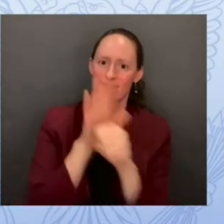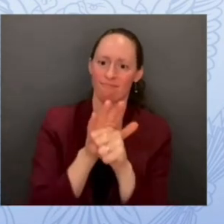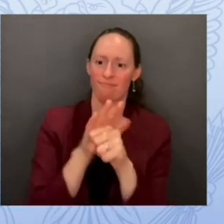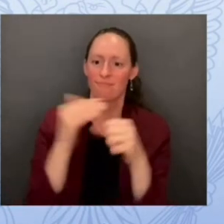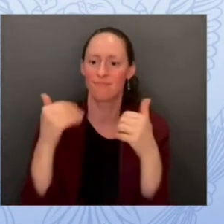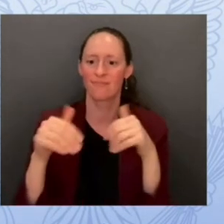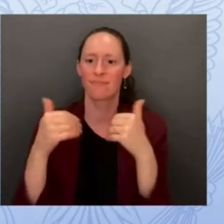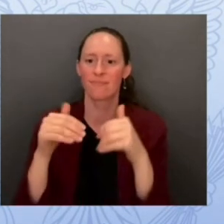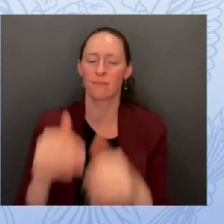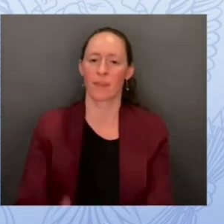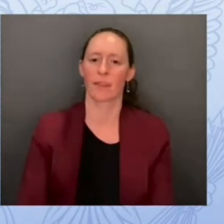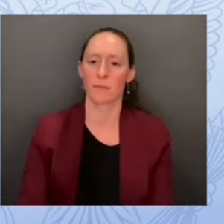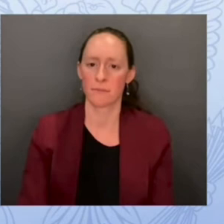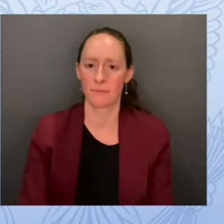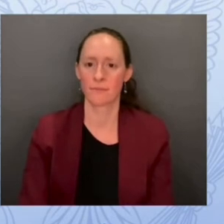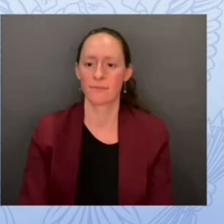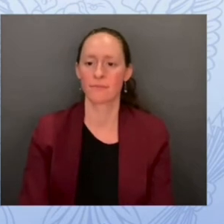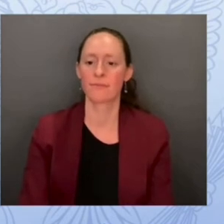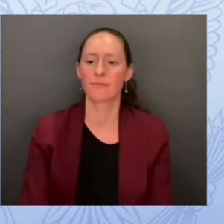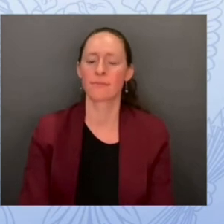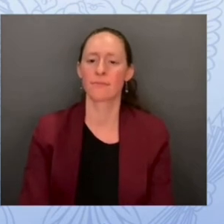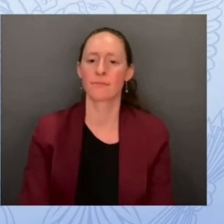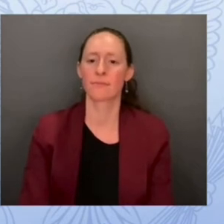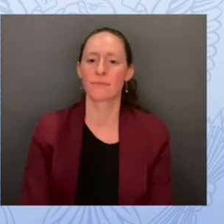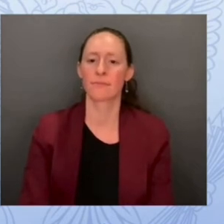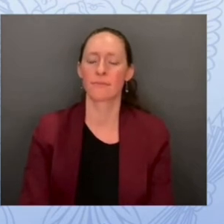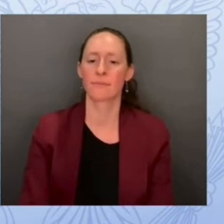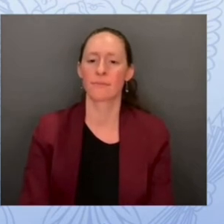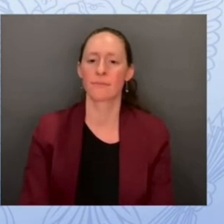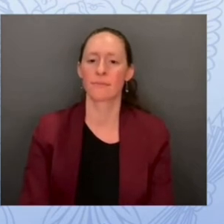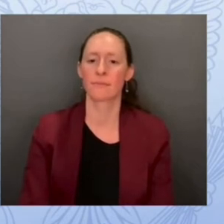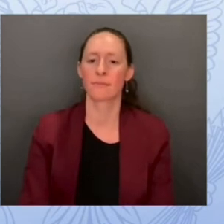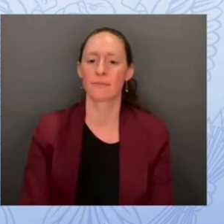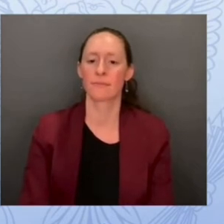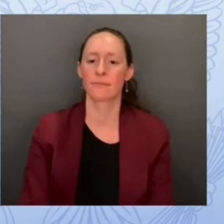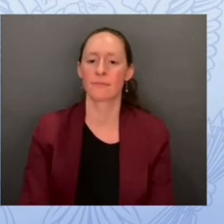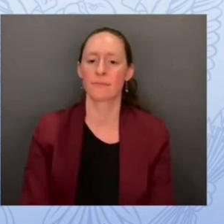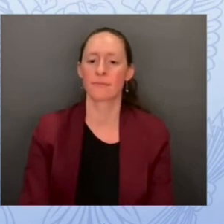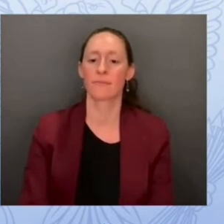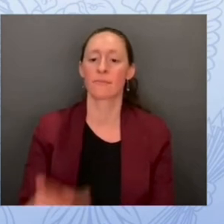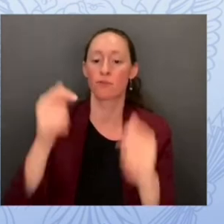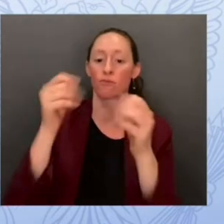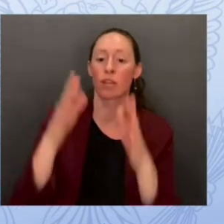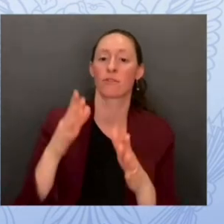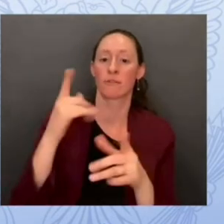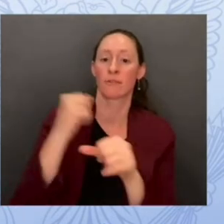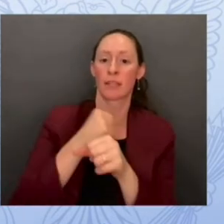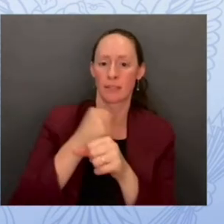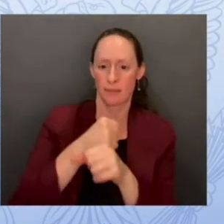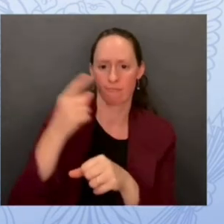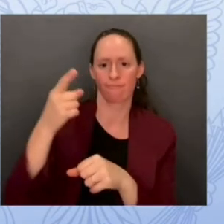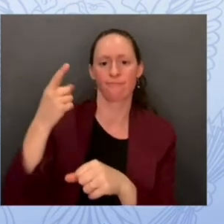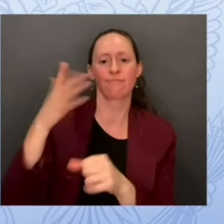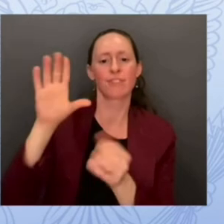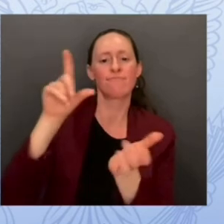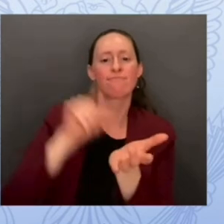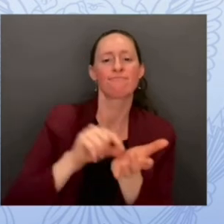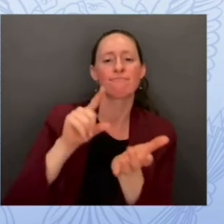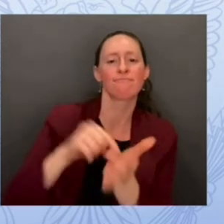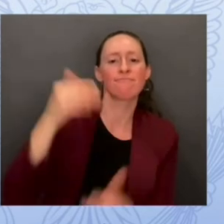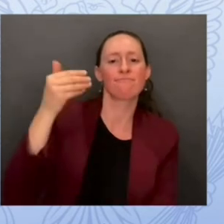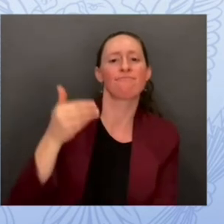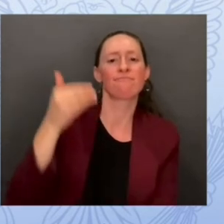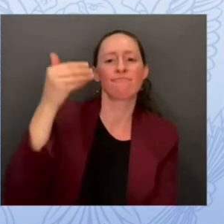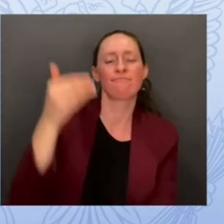as the director of sista as this has published many times one major way that entities are hacked